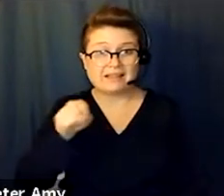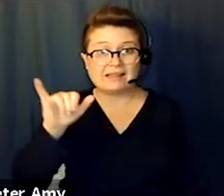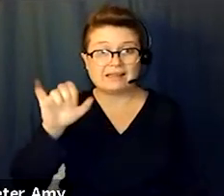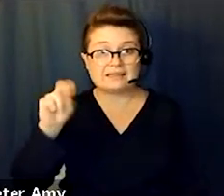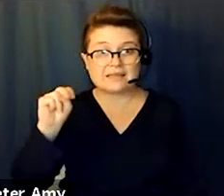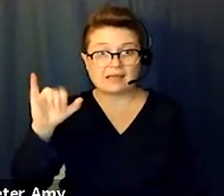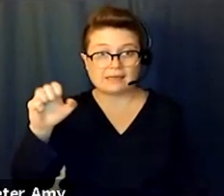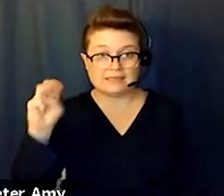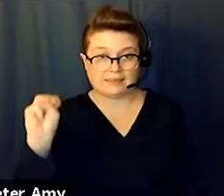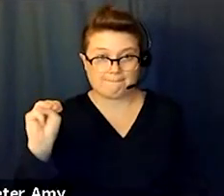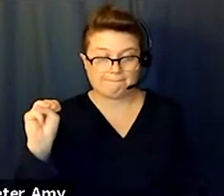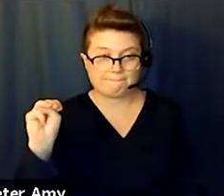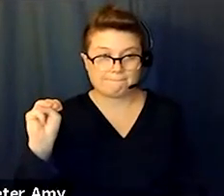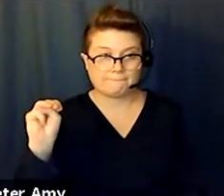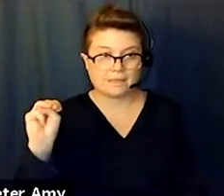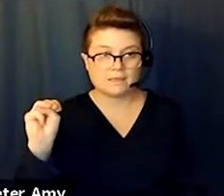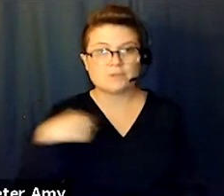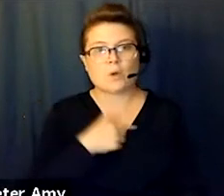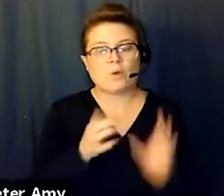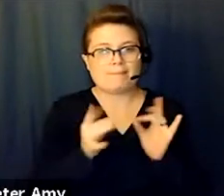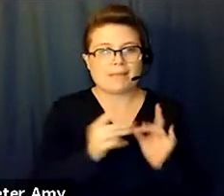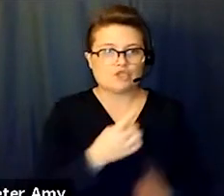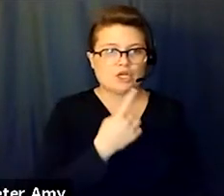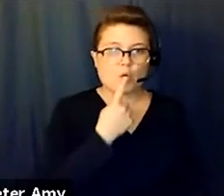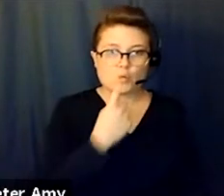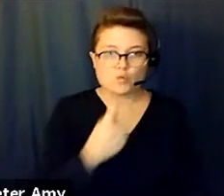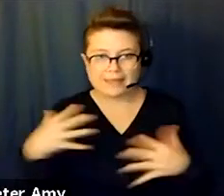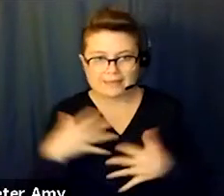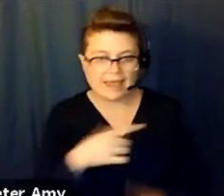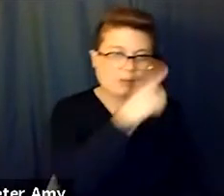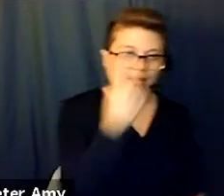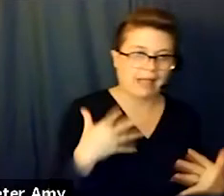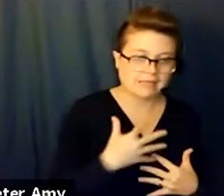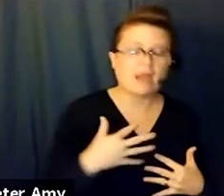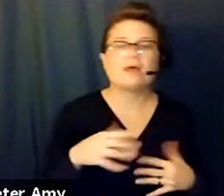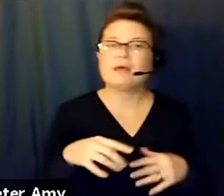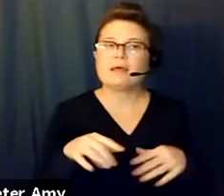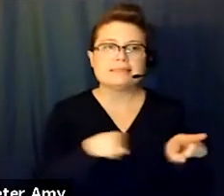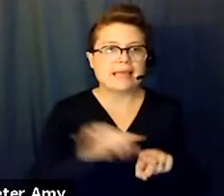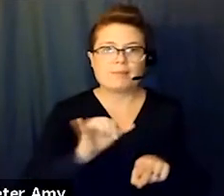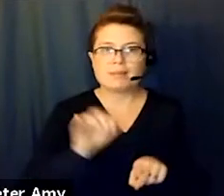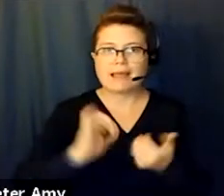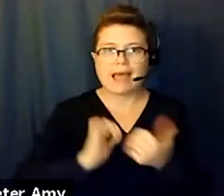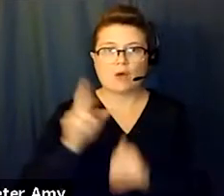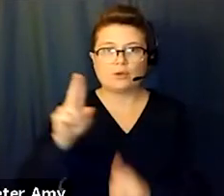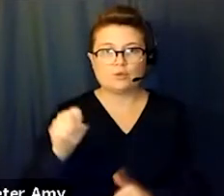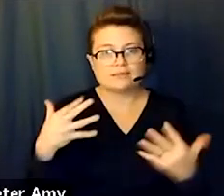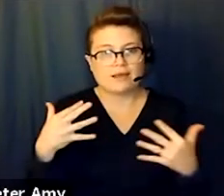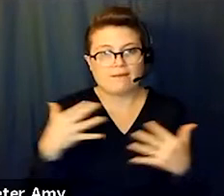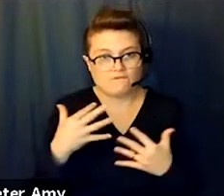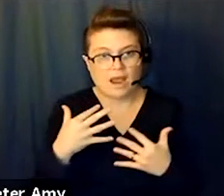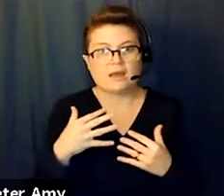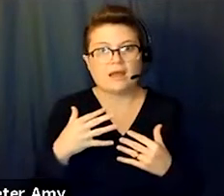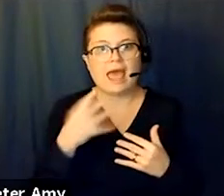as we've mentioned, red scare and black scare, just as much as the U.S. government was fearful and